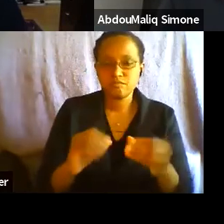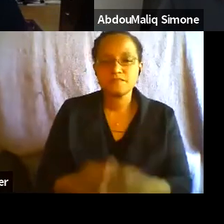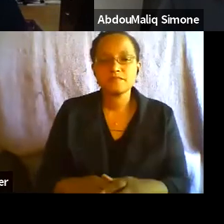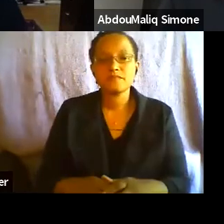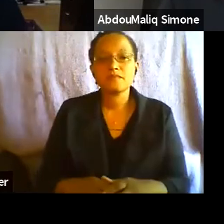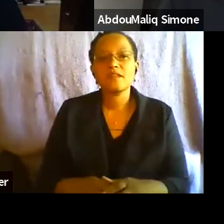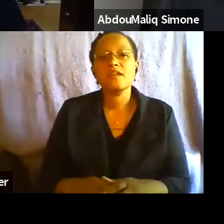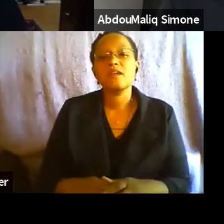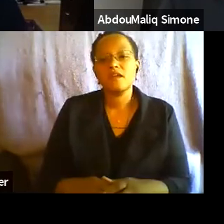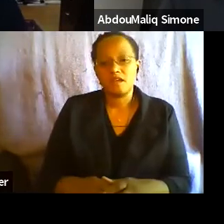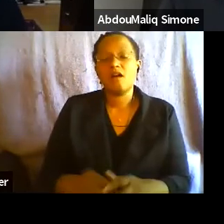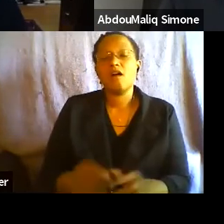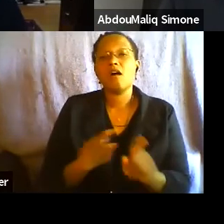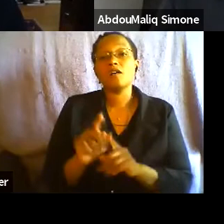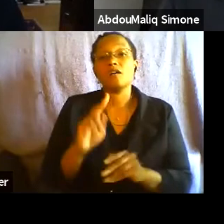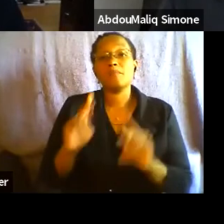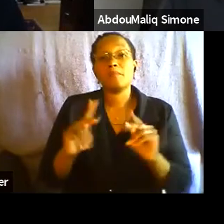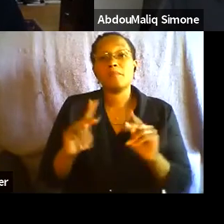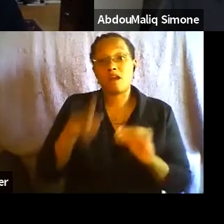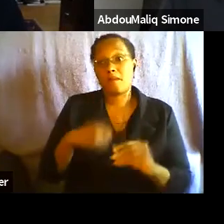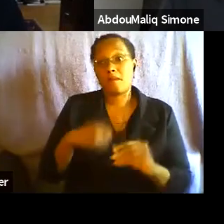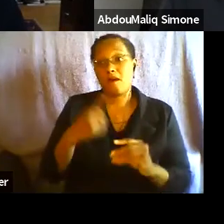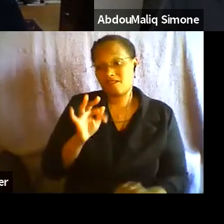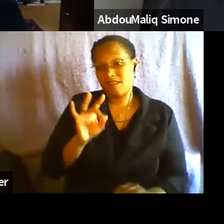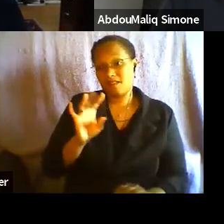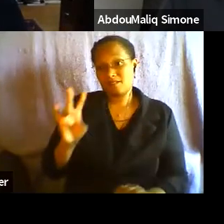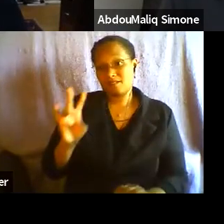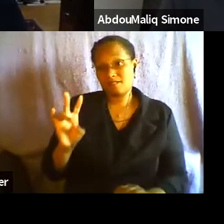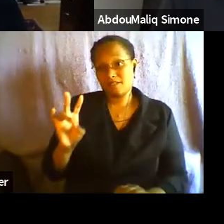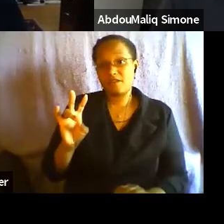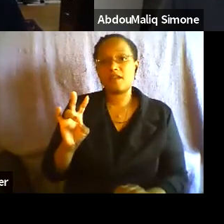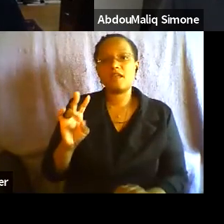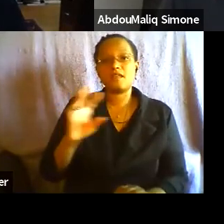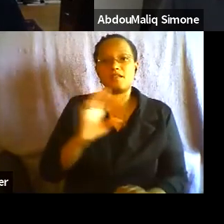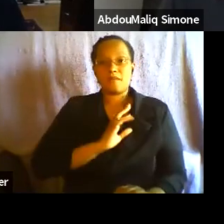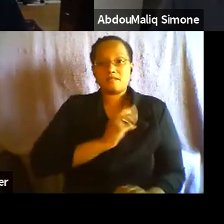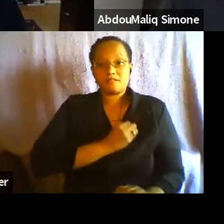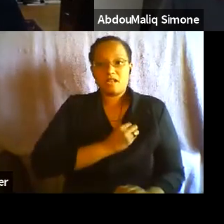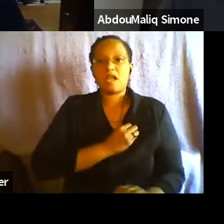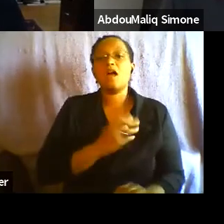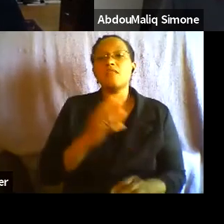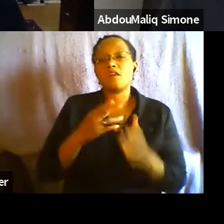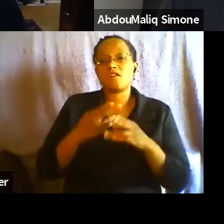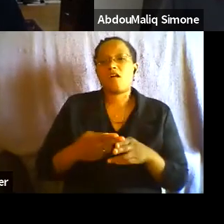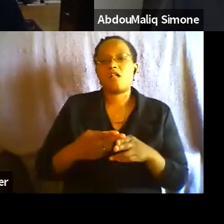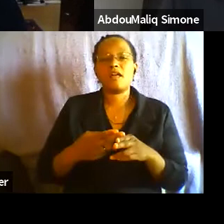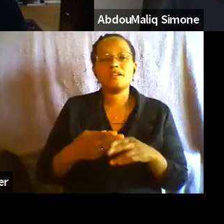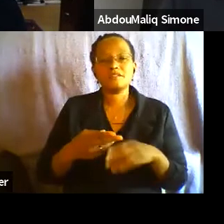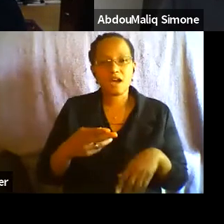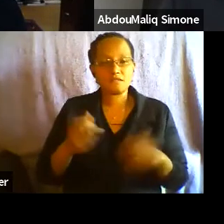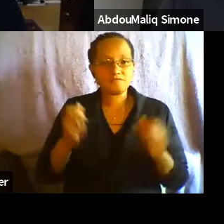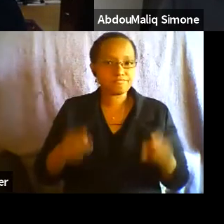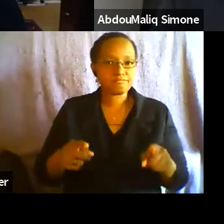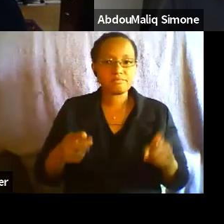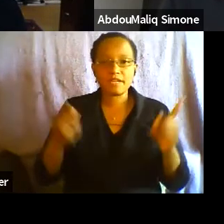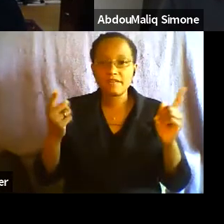Intifada, the Palestinian one in particular of 87, they call it a spontaneous event. And it's true, the spark